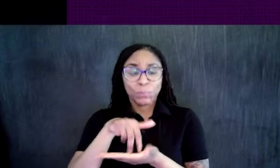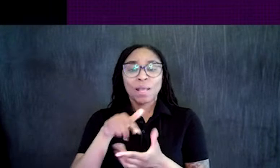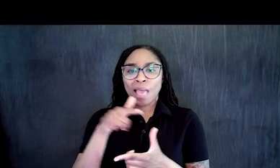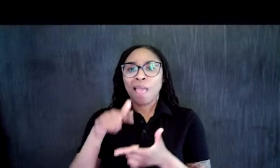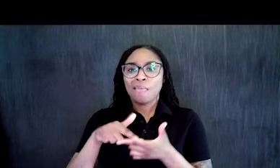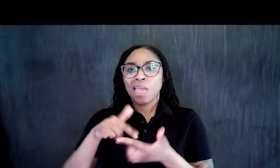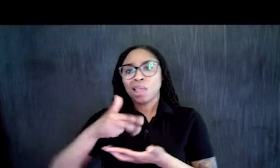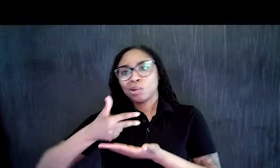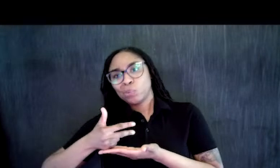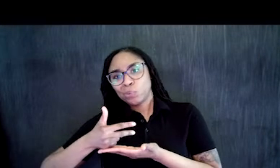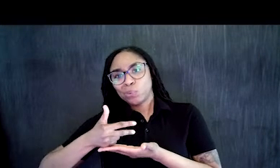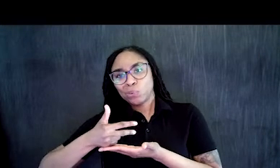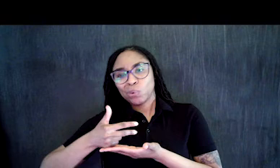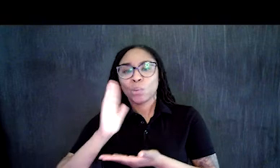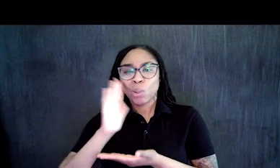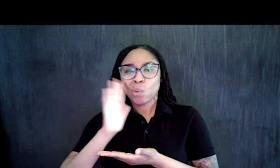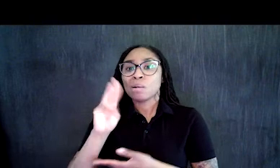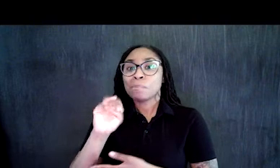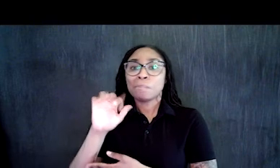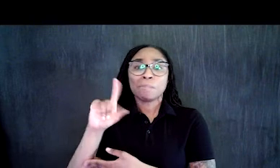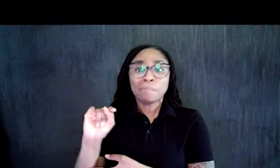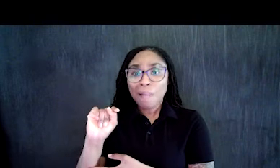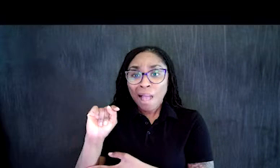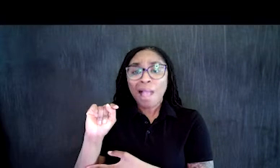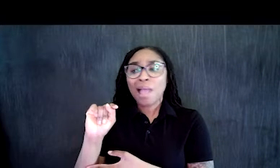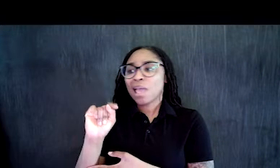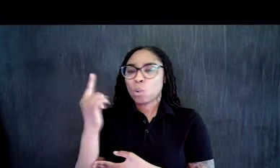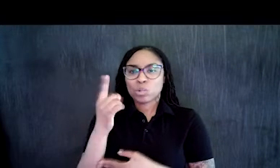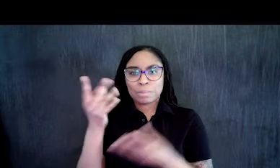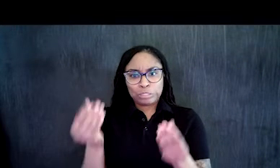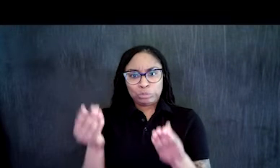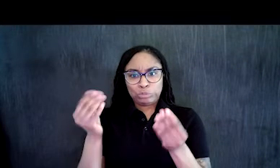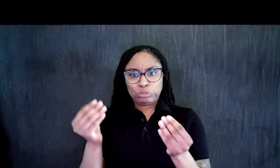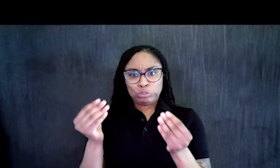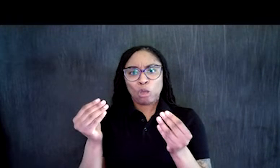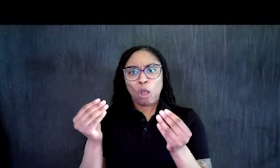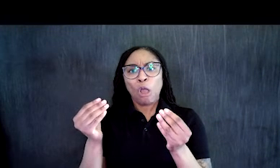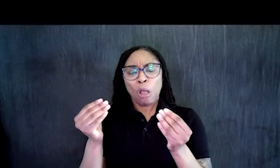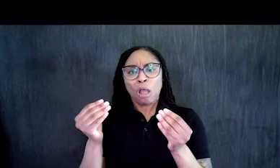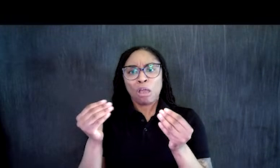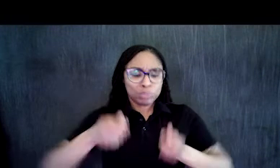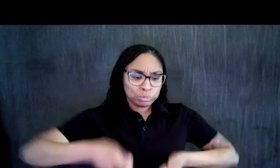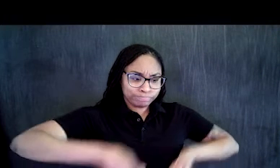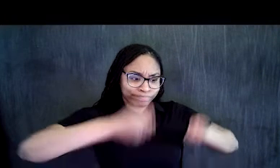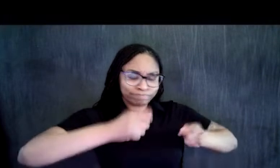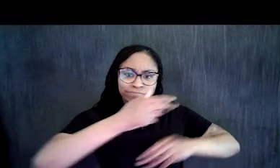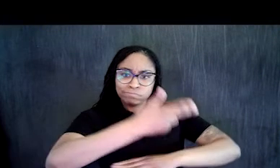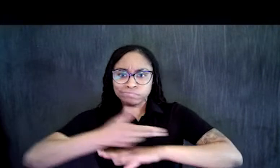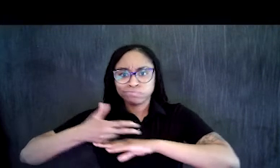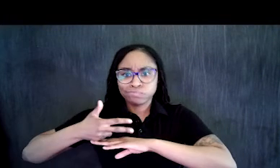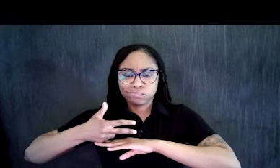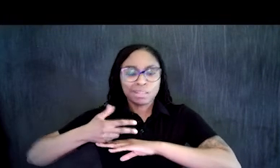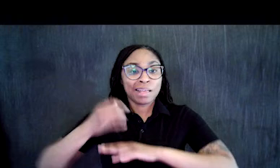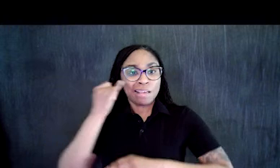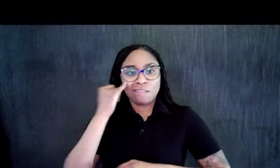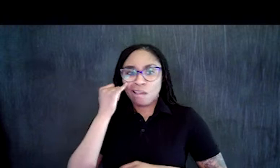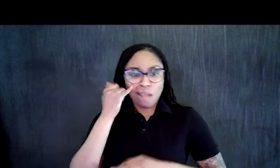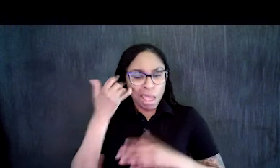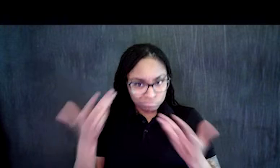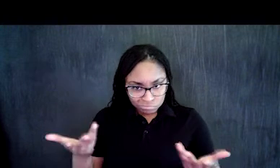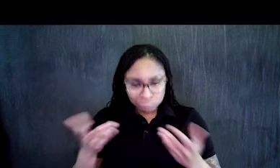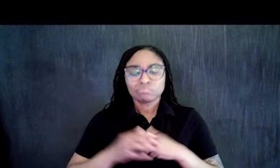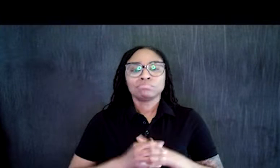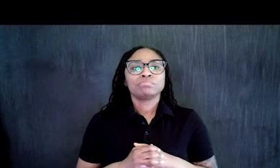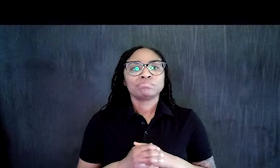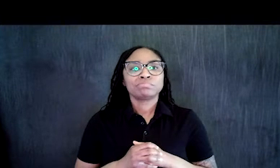advice on your exercise form. Strategy for Access Foundation NFP and Shirley Ryan Ability Lab will not be responsible or liable for